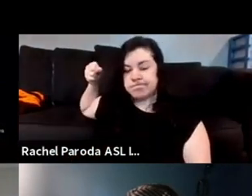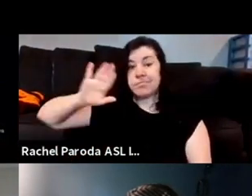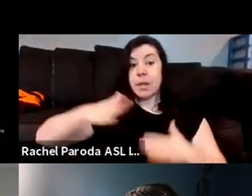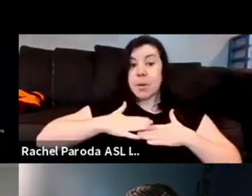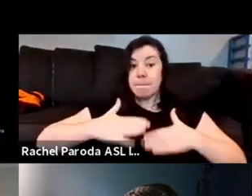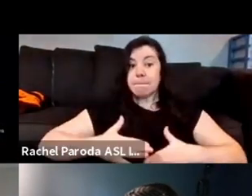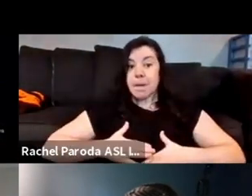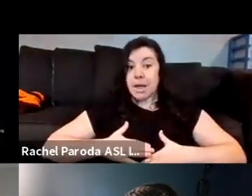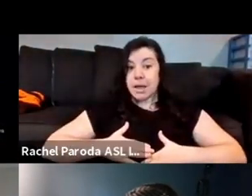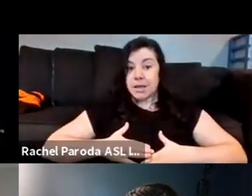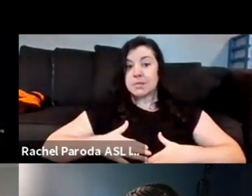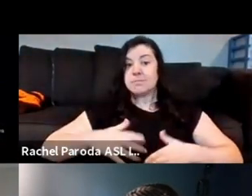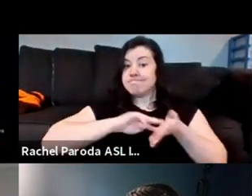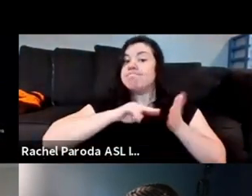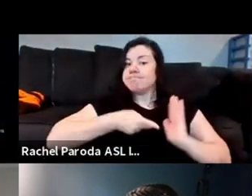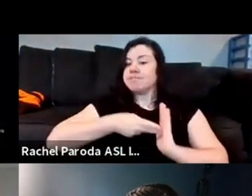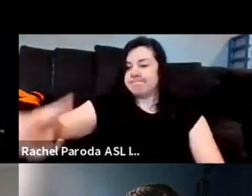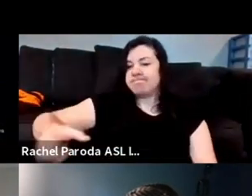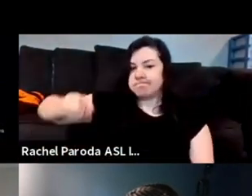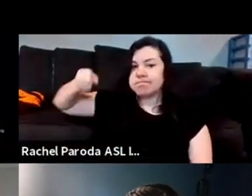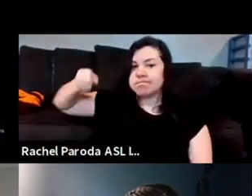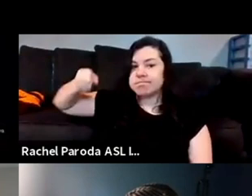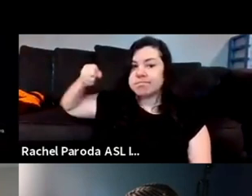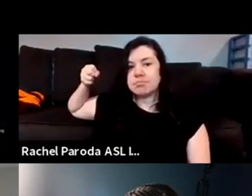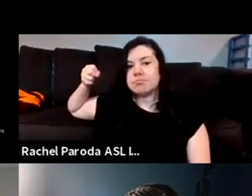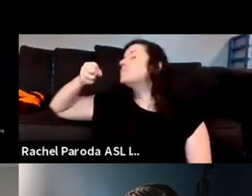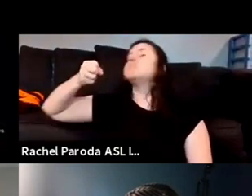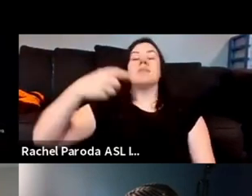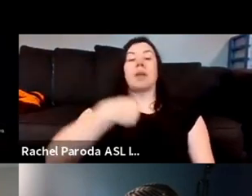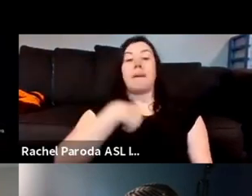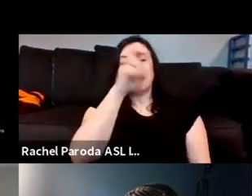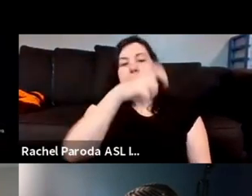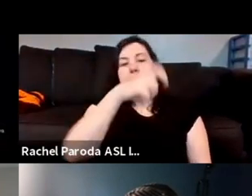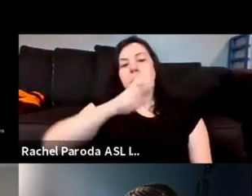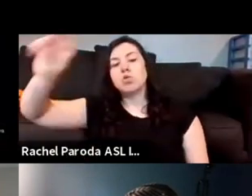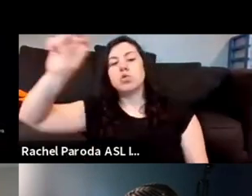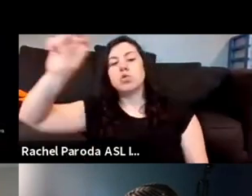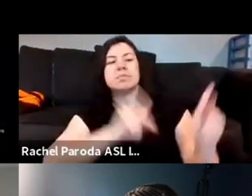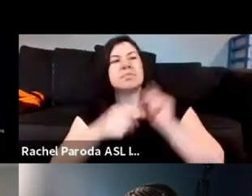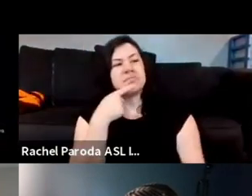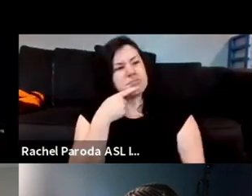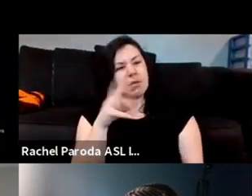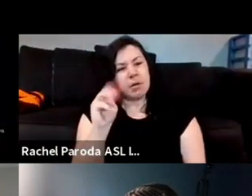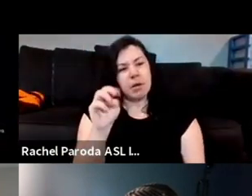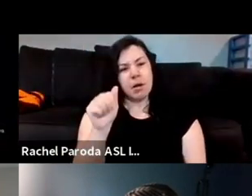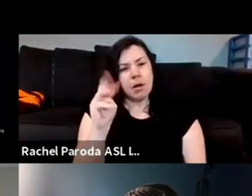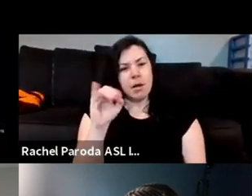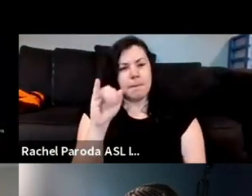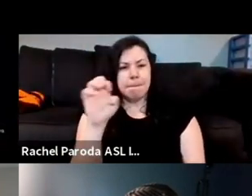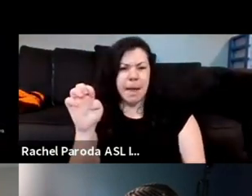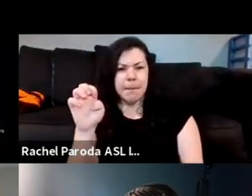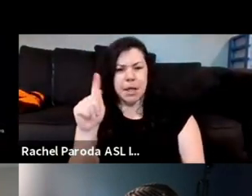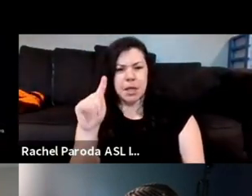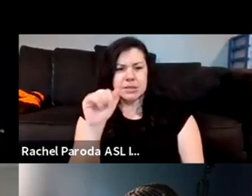very intentionally and then often i'll hear people when i'm giving tours say well but mammy till mobley showed us emmett till